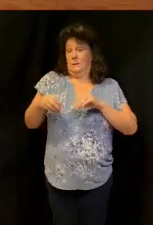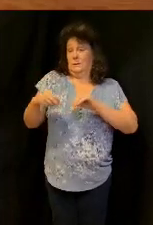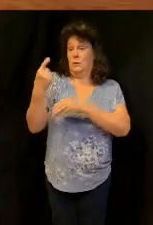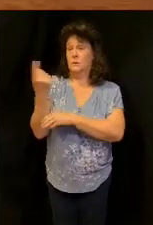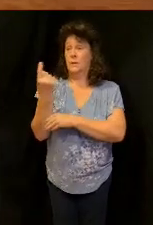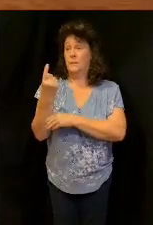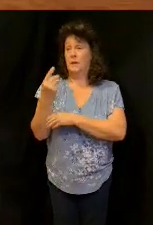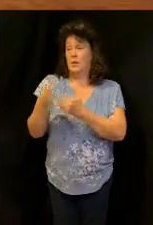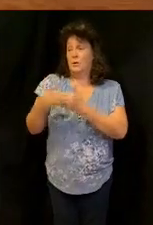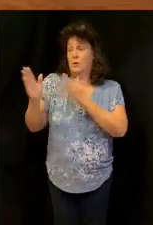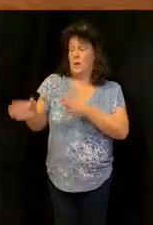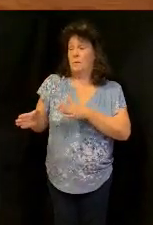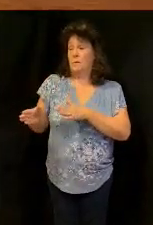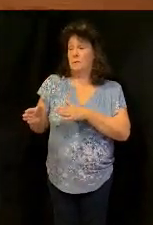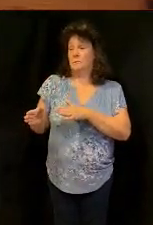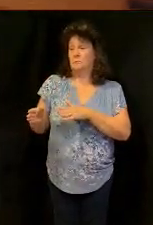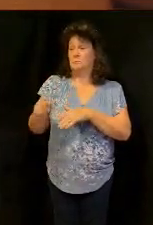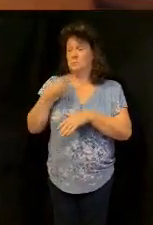well I'll prove them